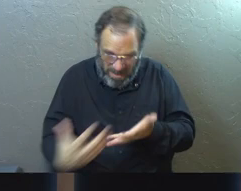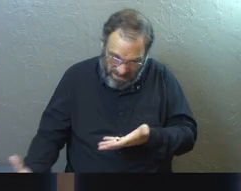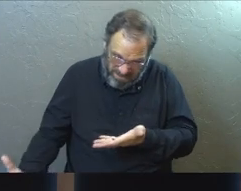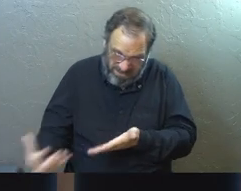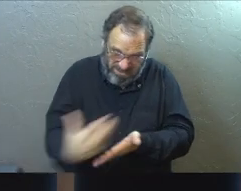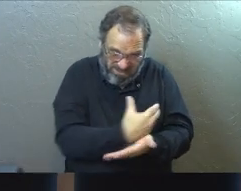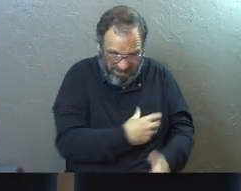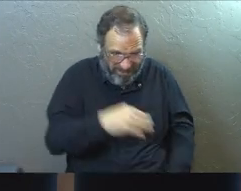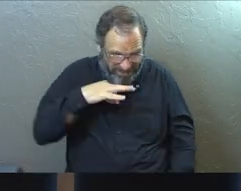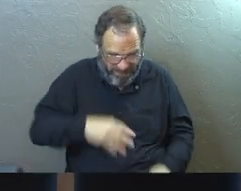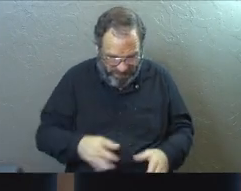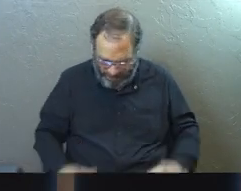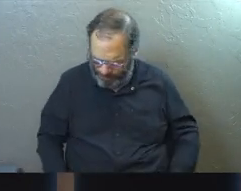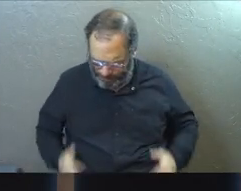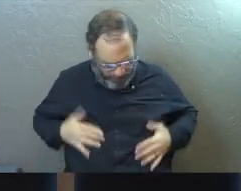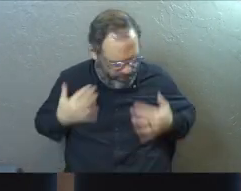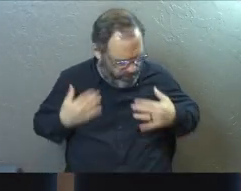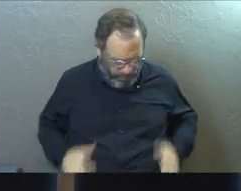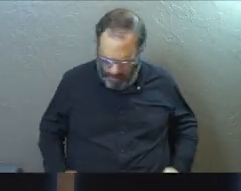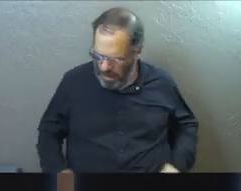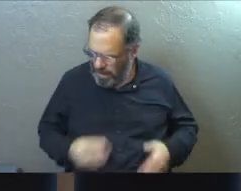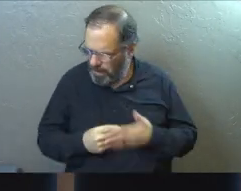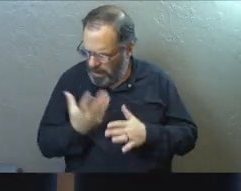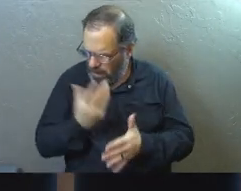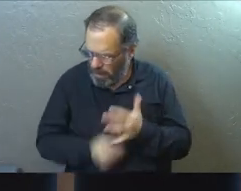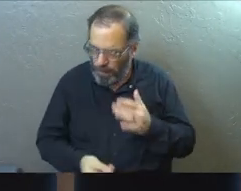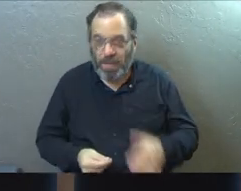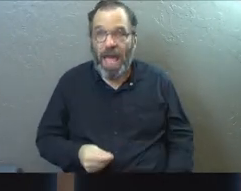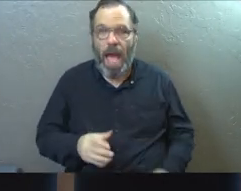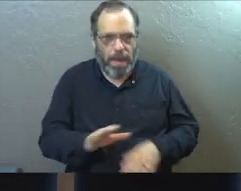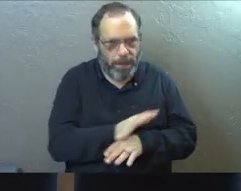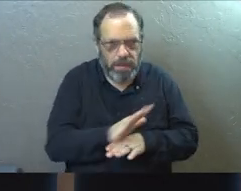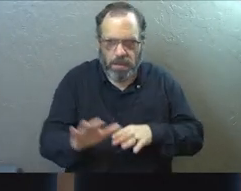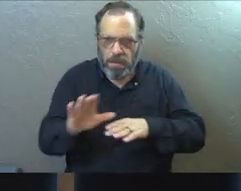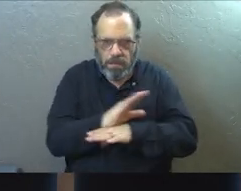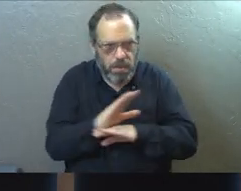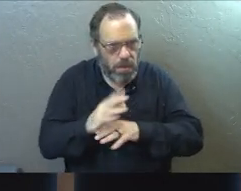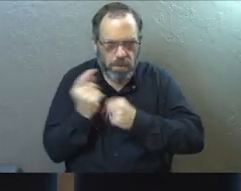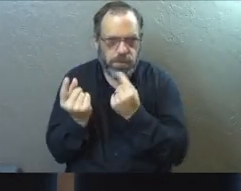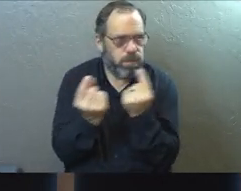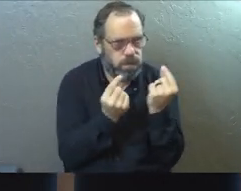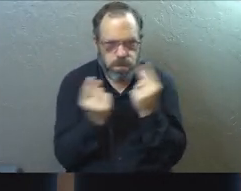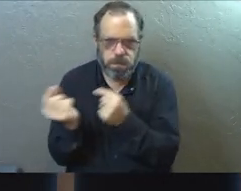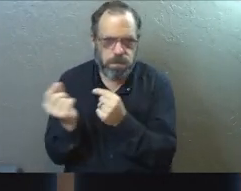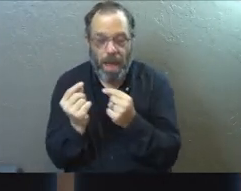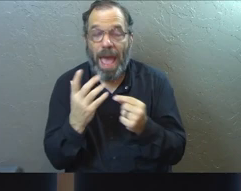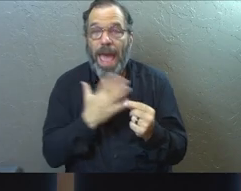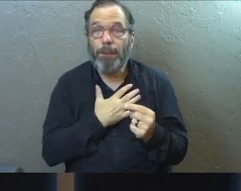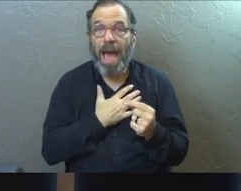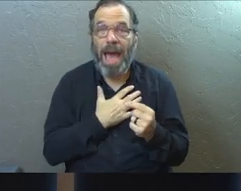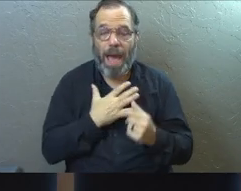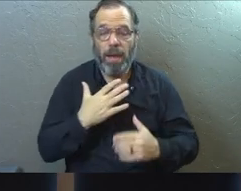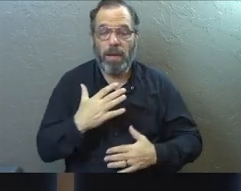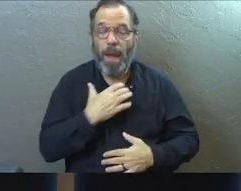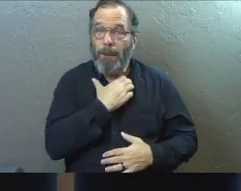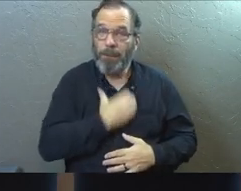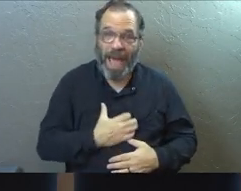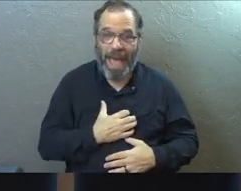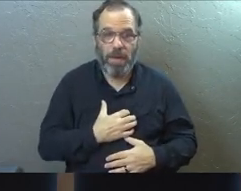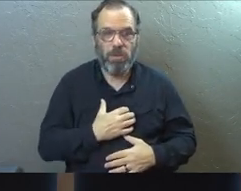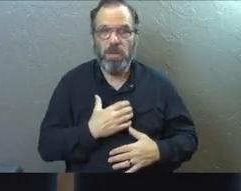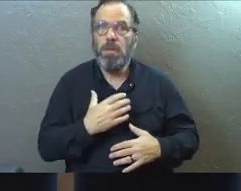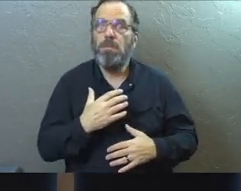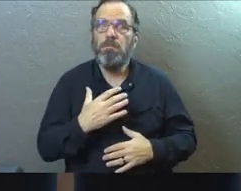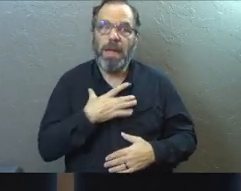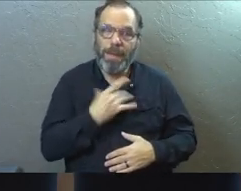moment that I get it. And there's always something else I need to do, and I get busier and busier, and it robs me. I'm so